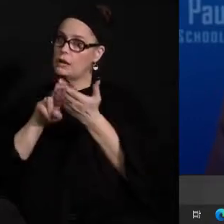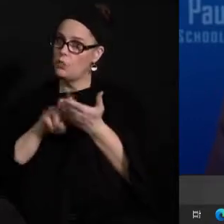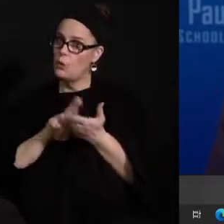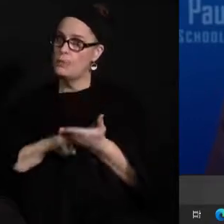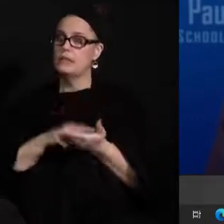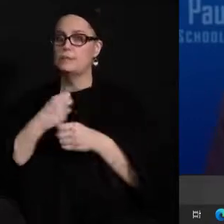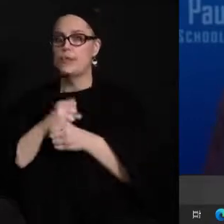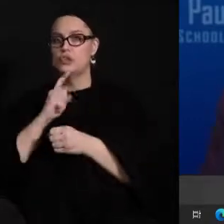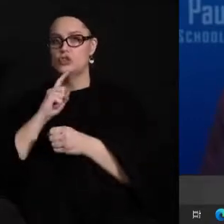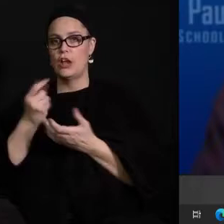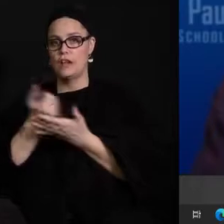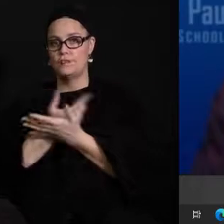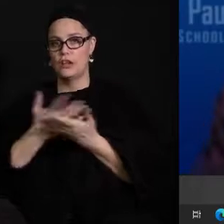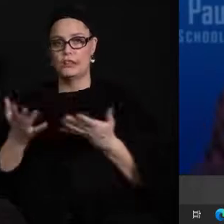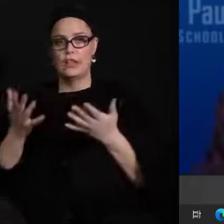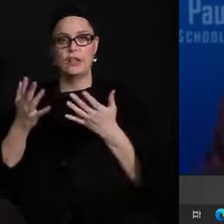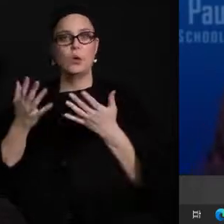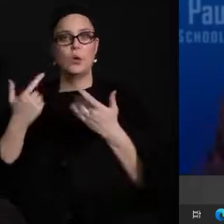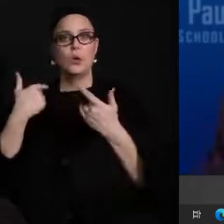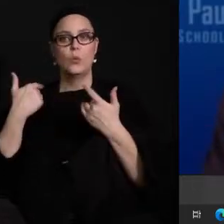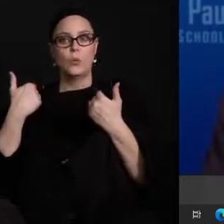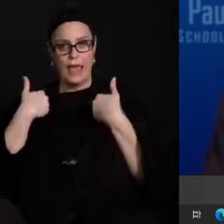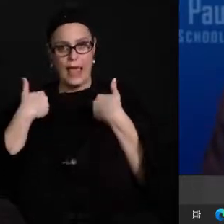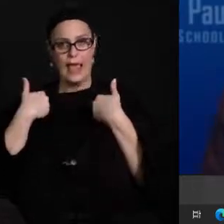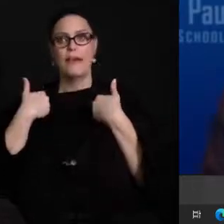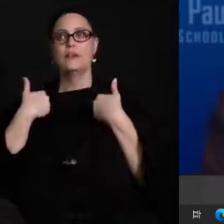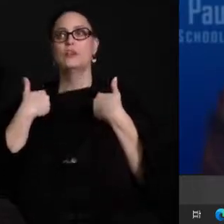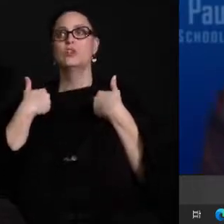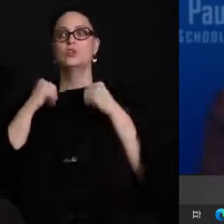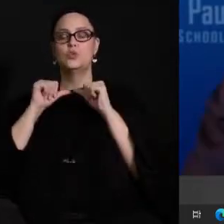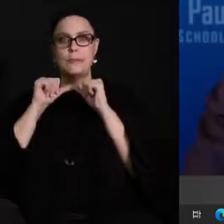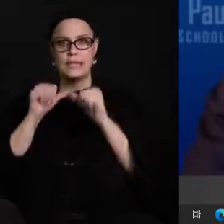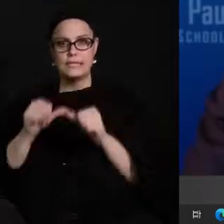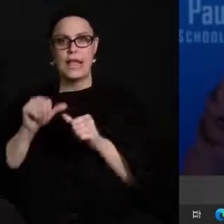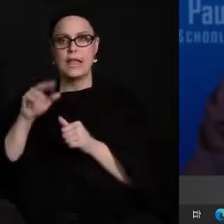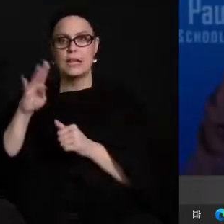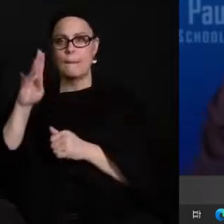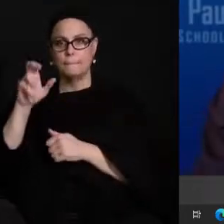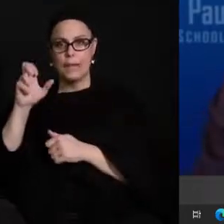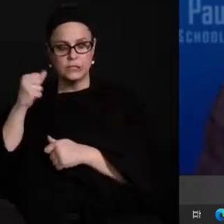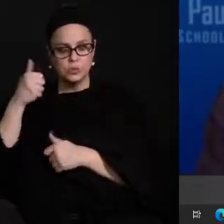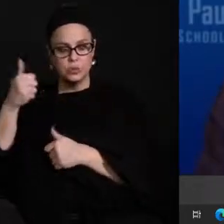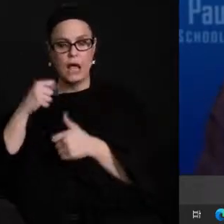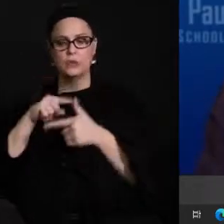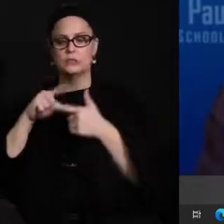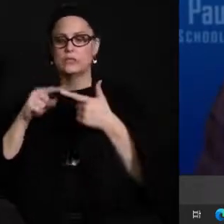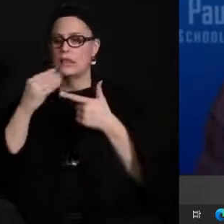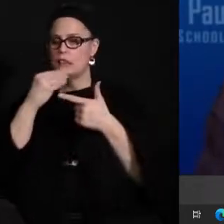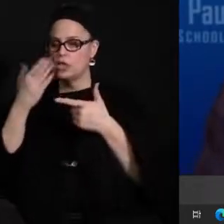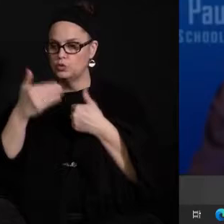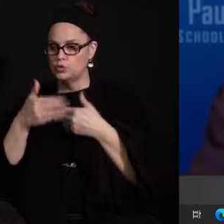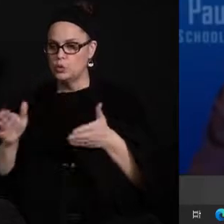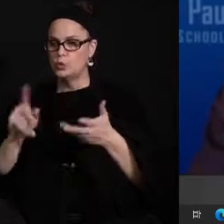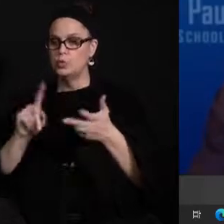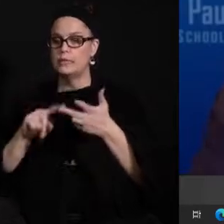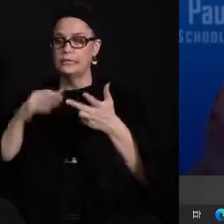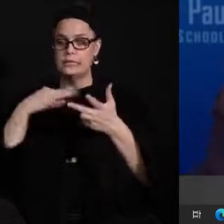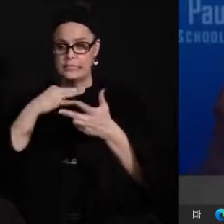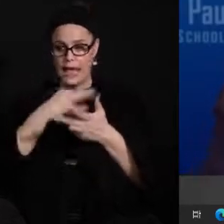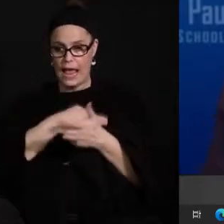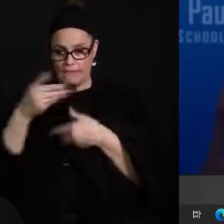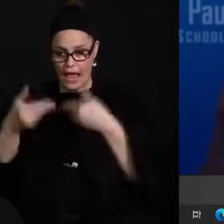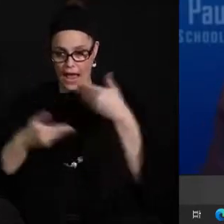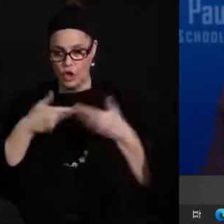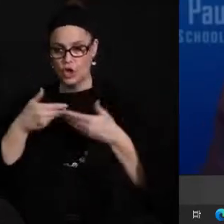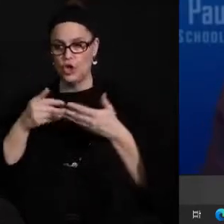necessary to develop bus routes routines and lunch rooms to get students in the right places to make sure we have the right staff hired to